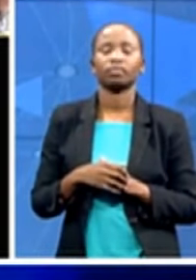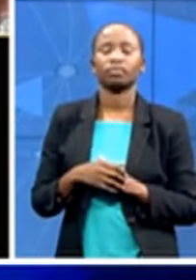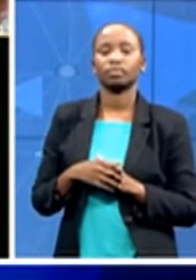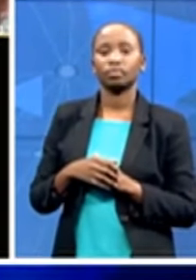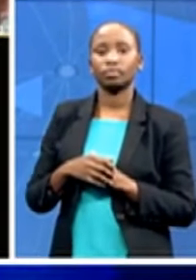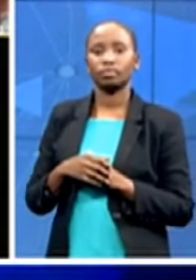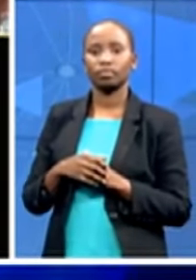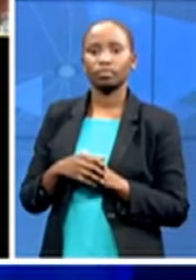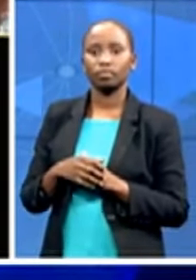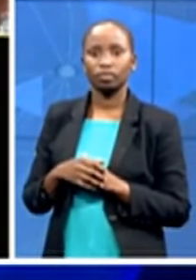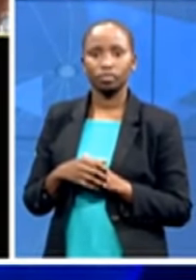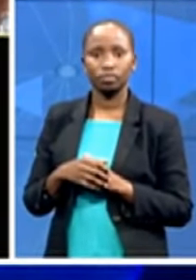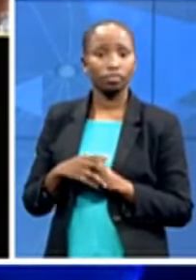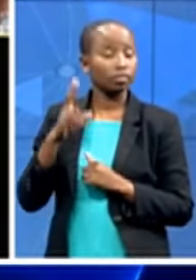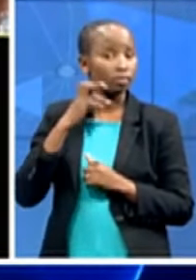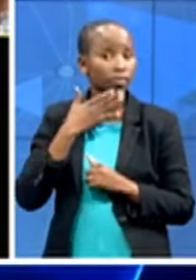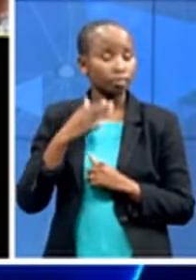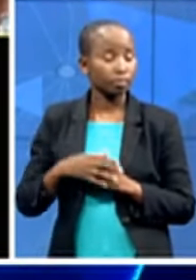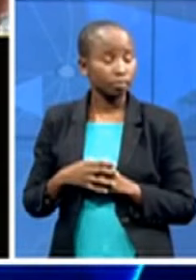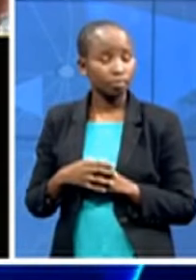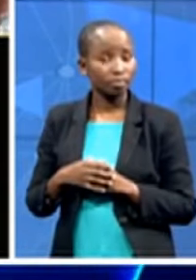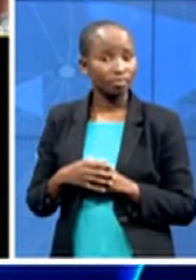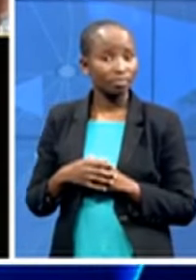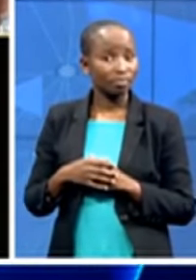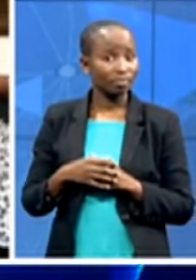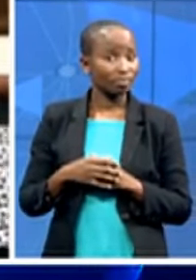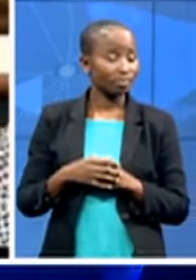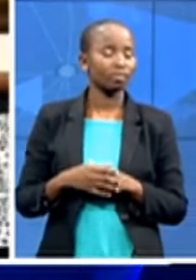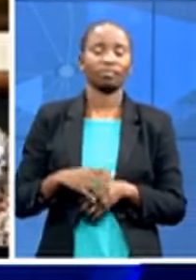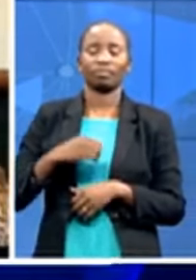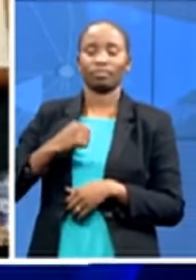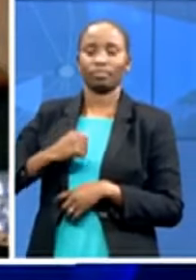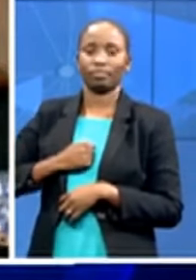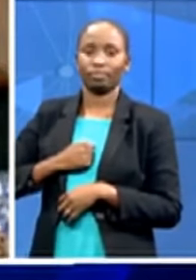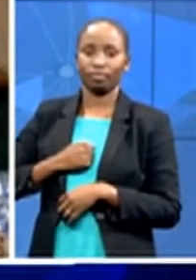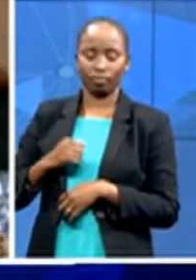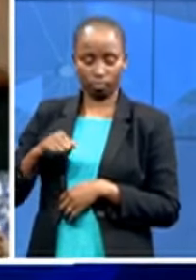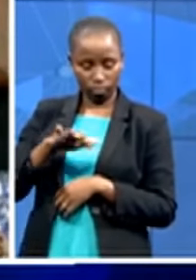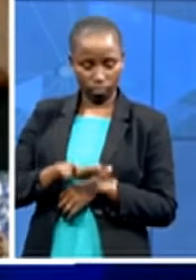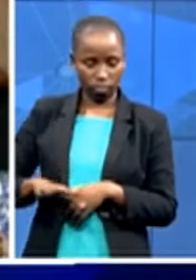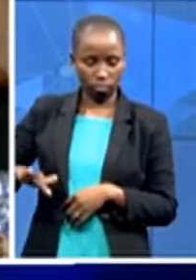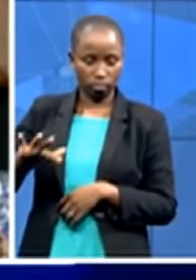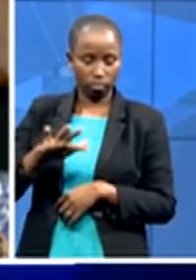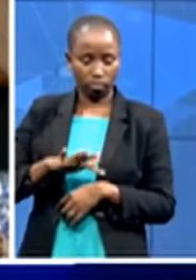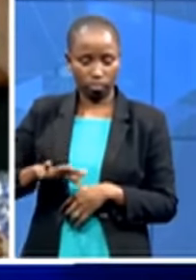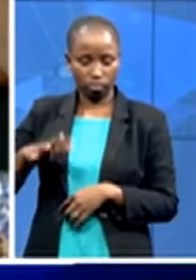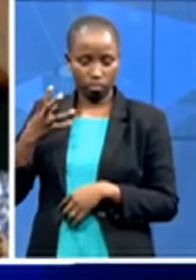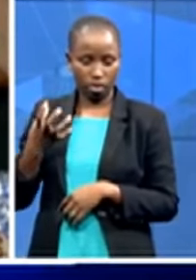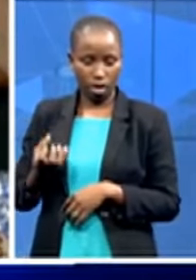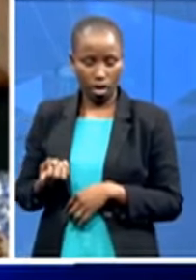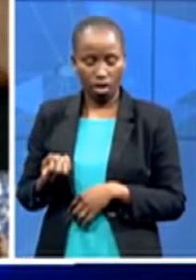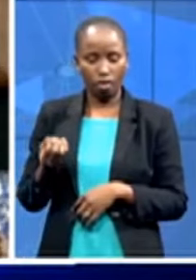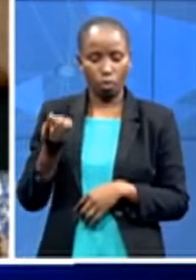so my space has sort of been plagued with an almost a mental health wave there's been a